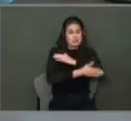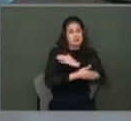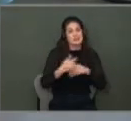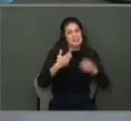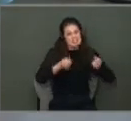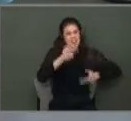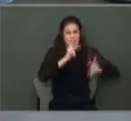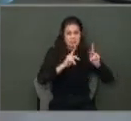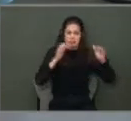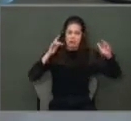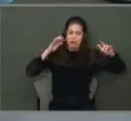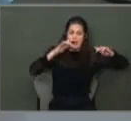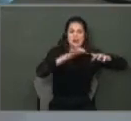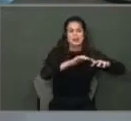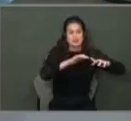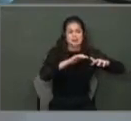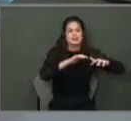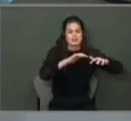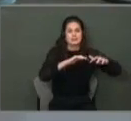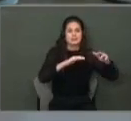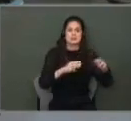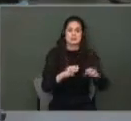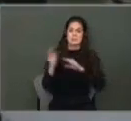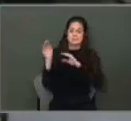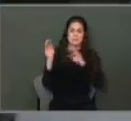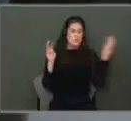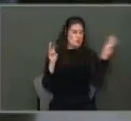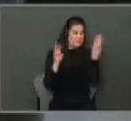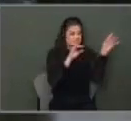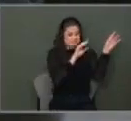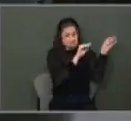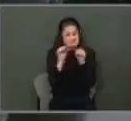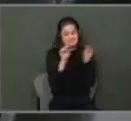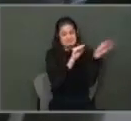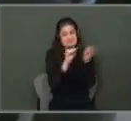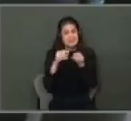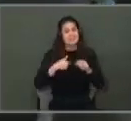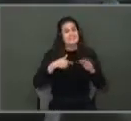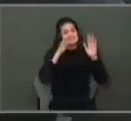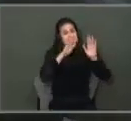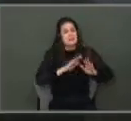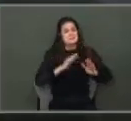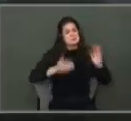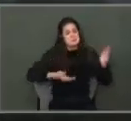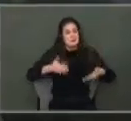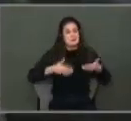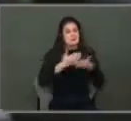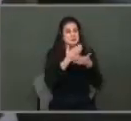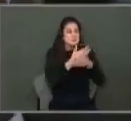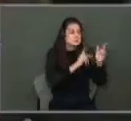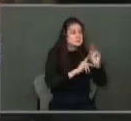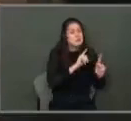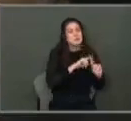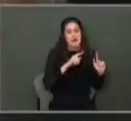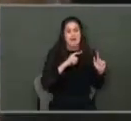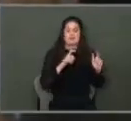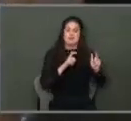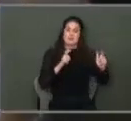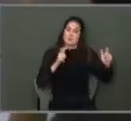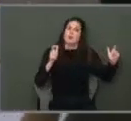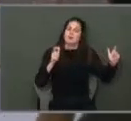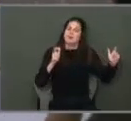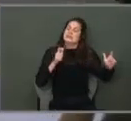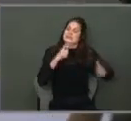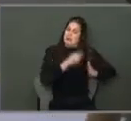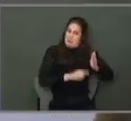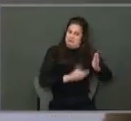people are coming out our way. They're coming out far west. And it's great to welcome new neighbors, but that growth comes at a